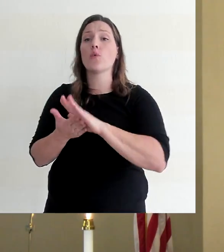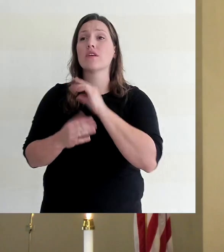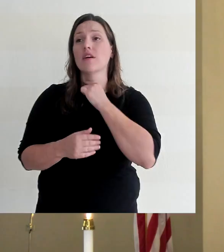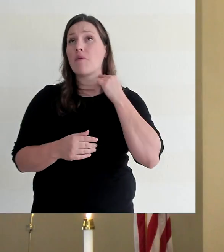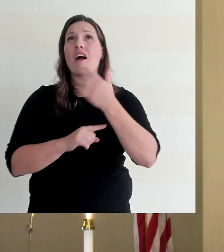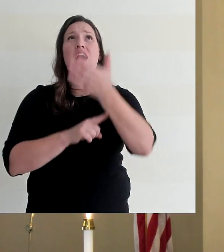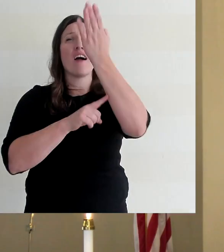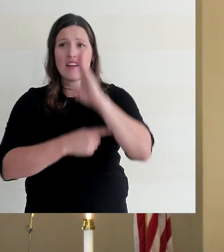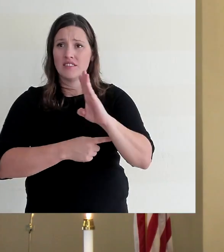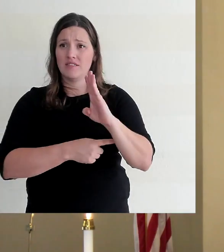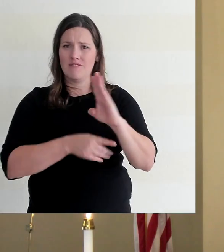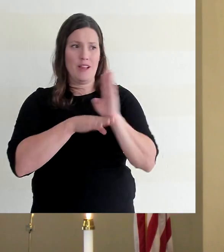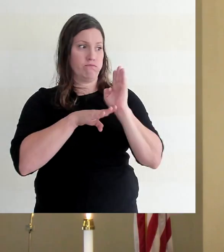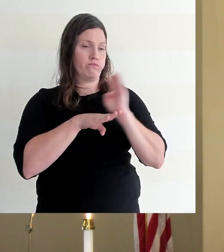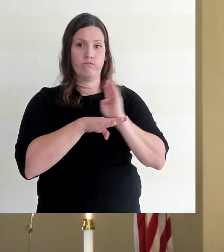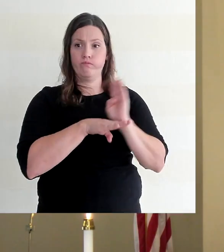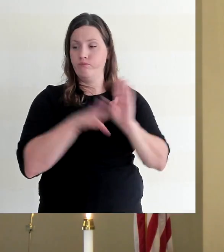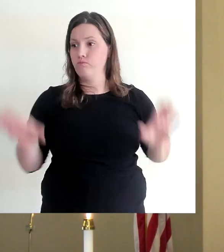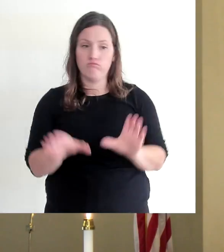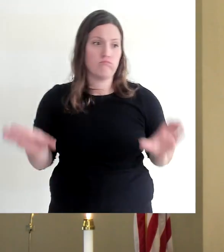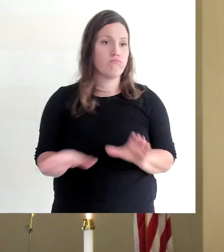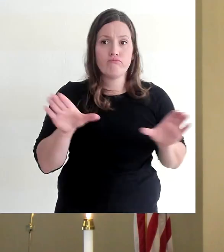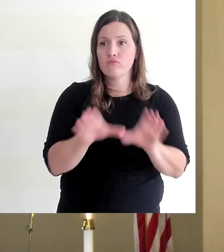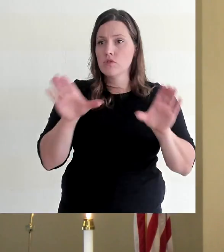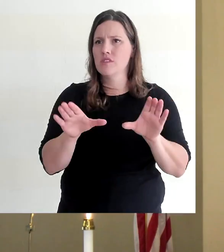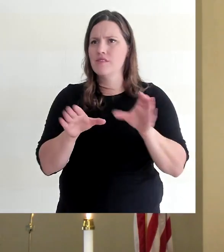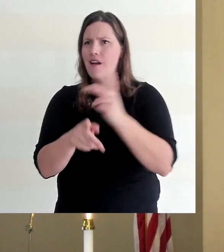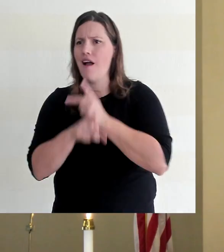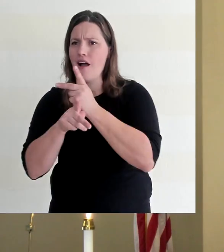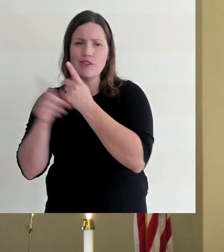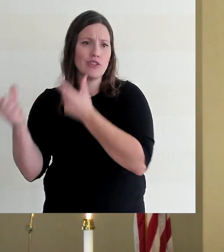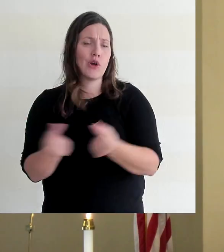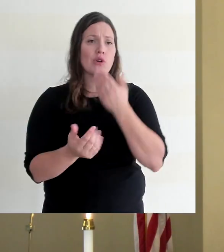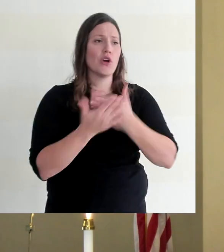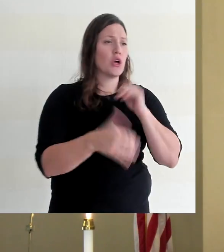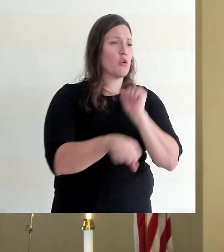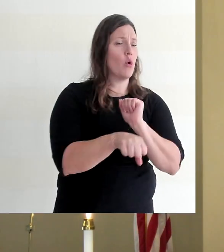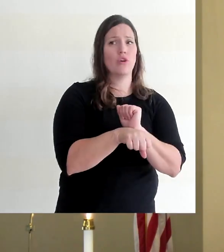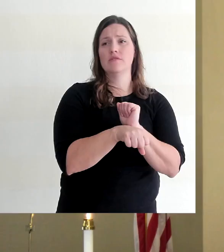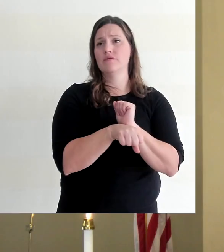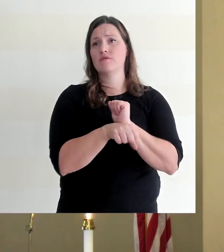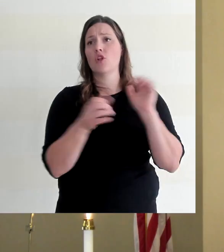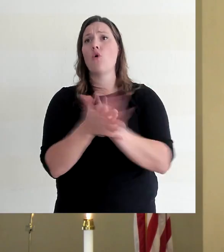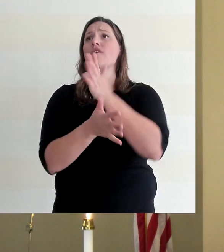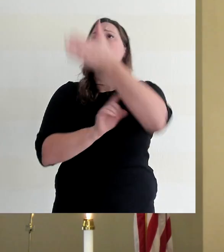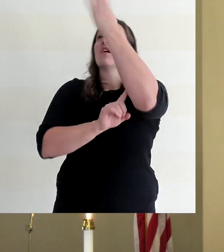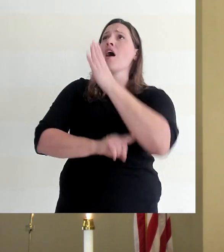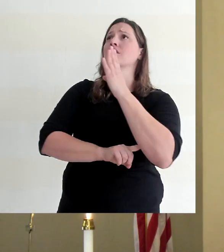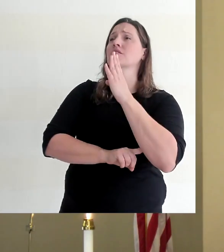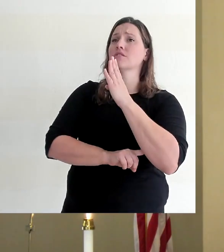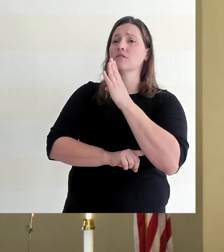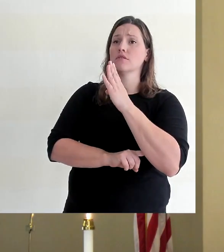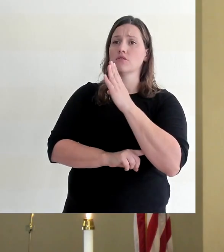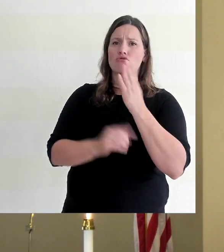of God is busy and active, carefully doing good works, glorifying